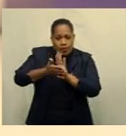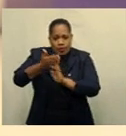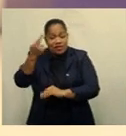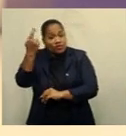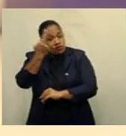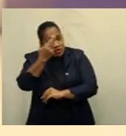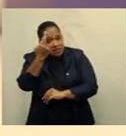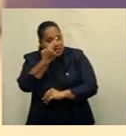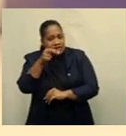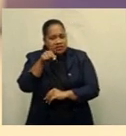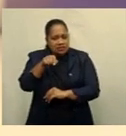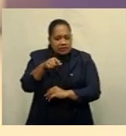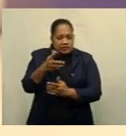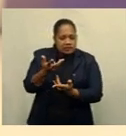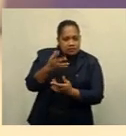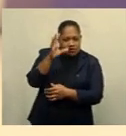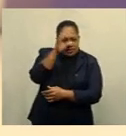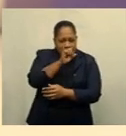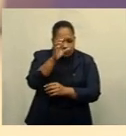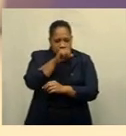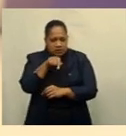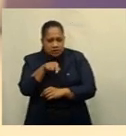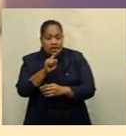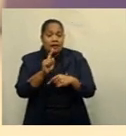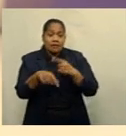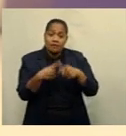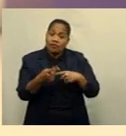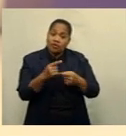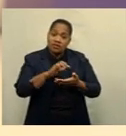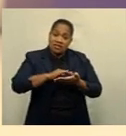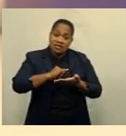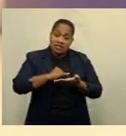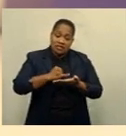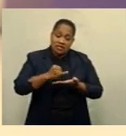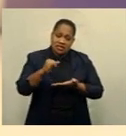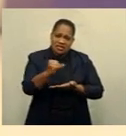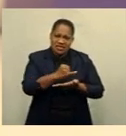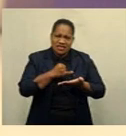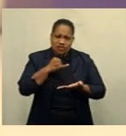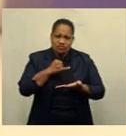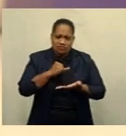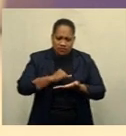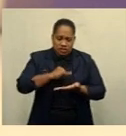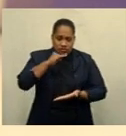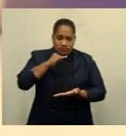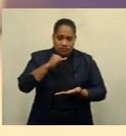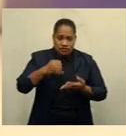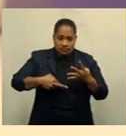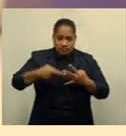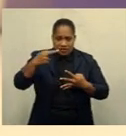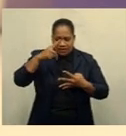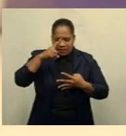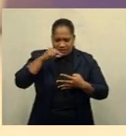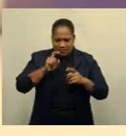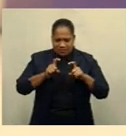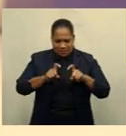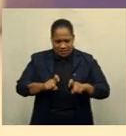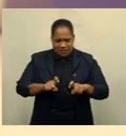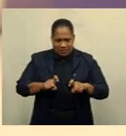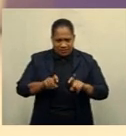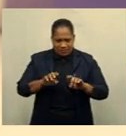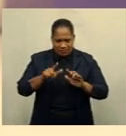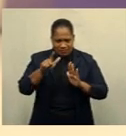that upsets the assumption that U.S. interest rates can stay at rock-bottom levels for years. The dollar has climbed 0